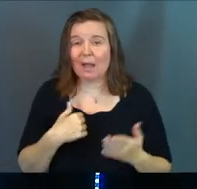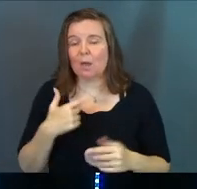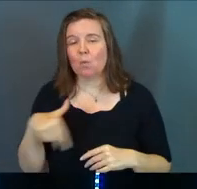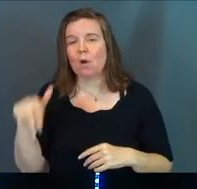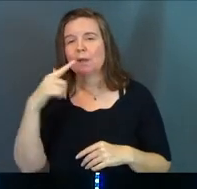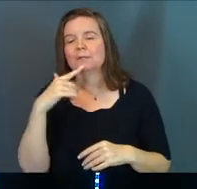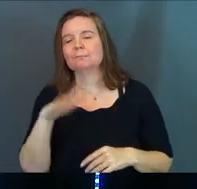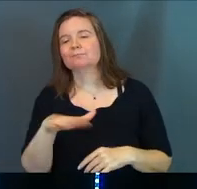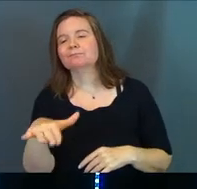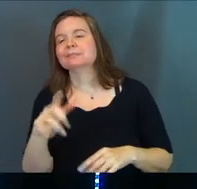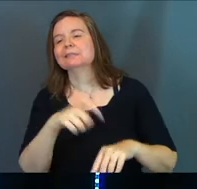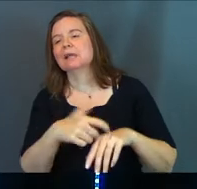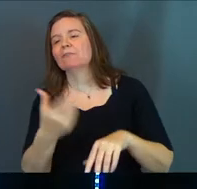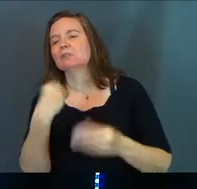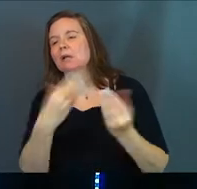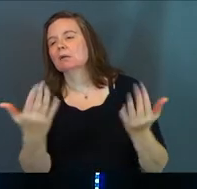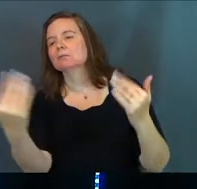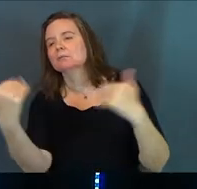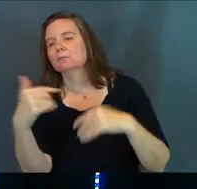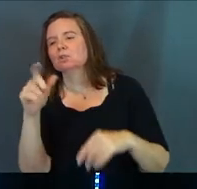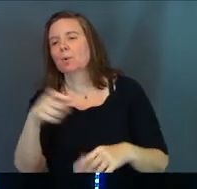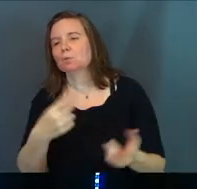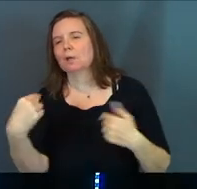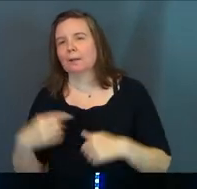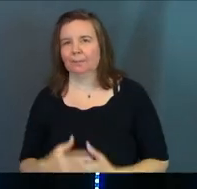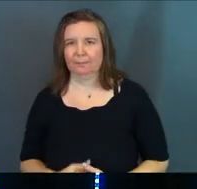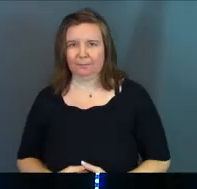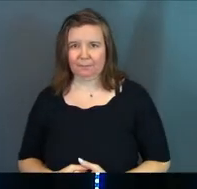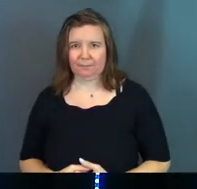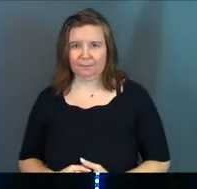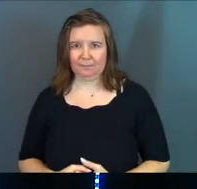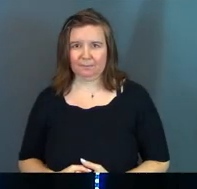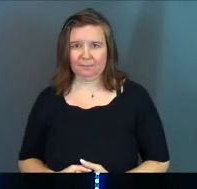might walk up and say. It's time for dinner. You're supposed to come.